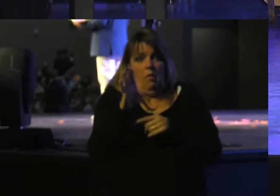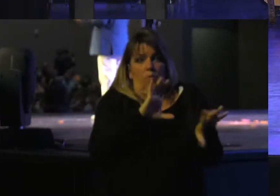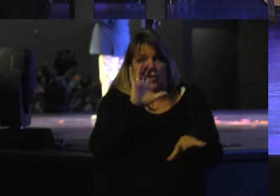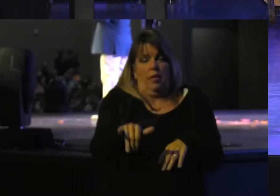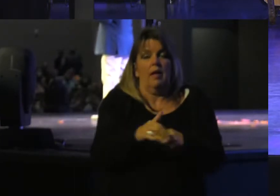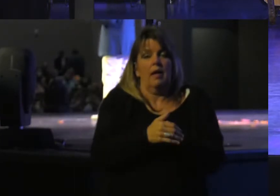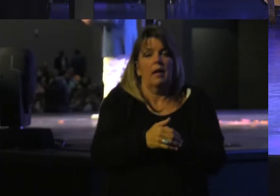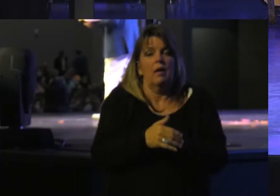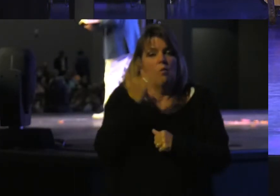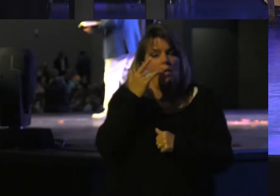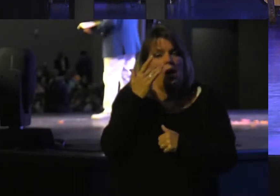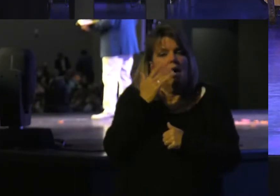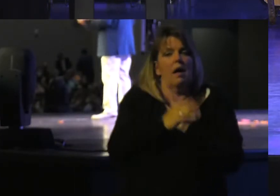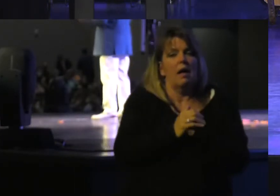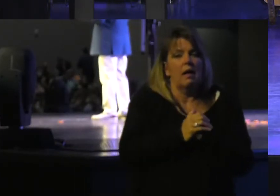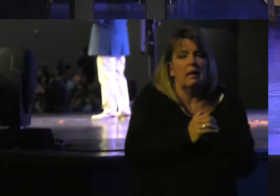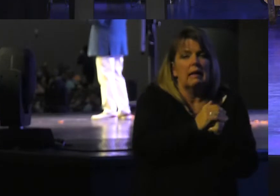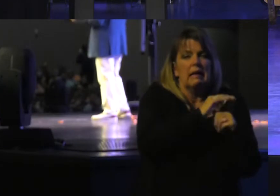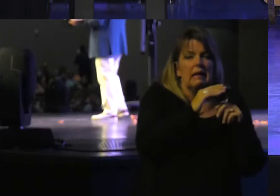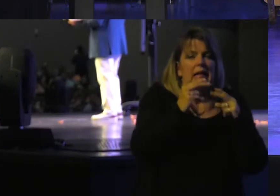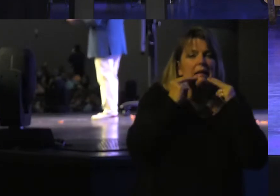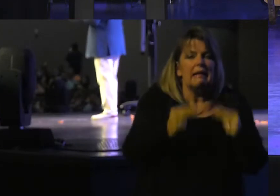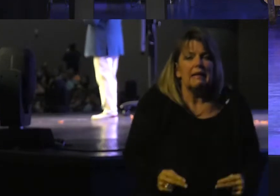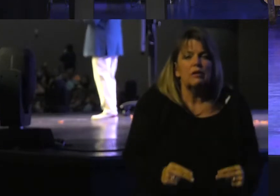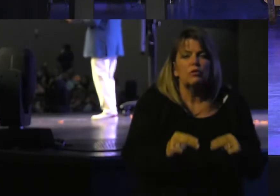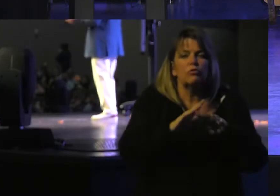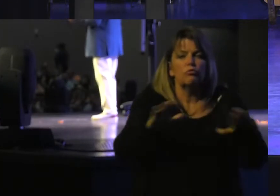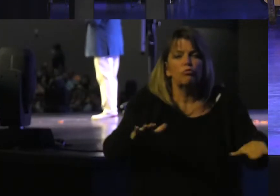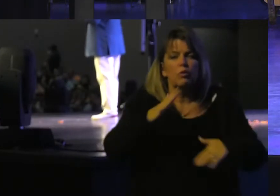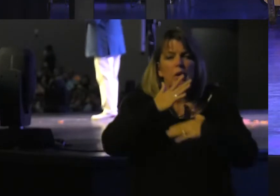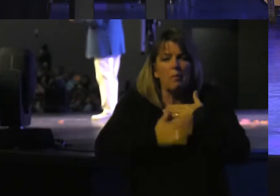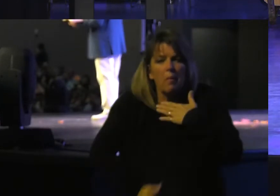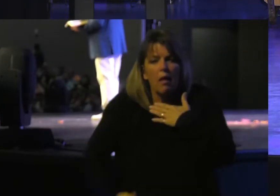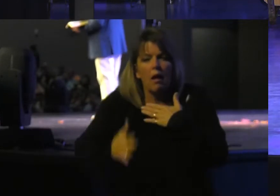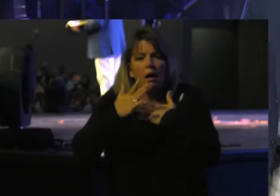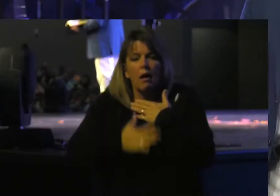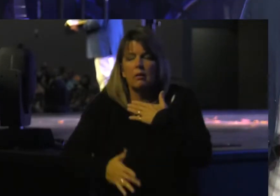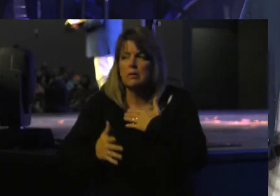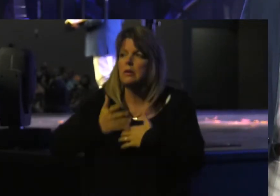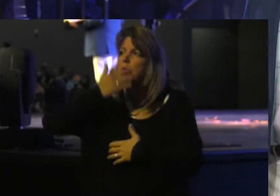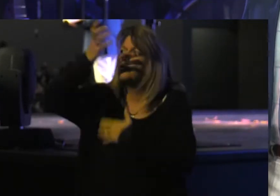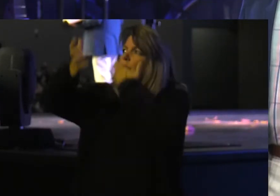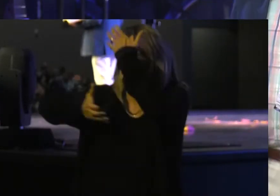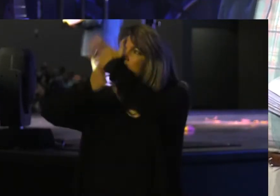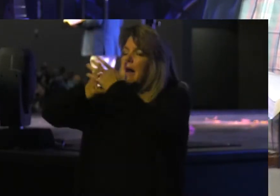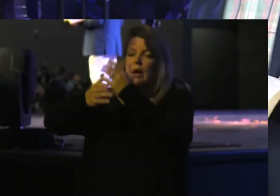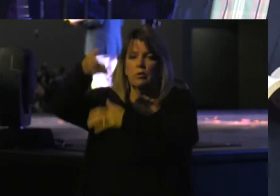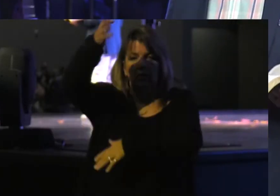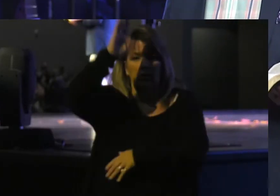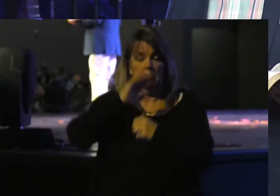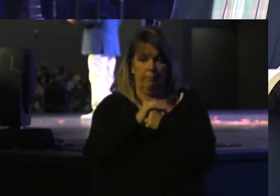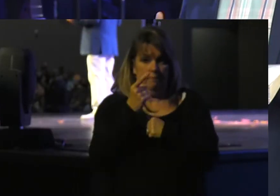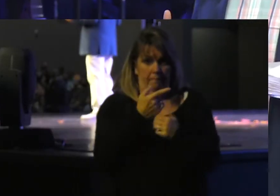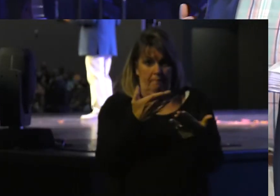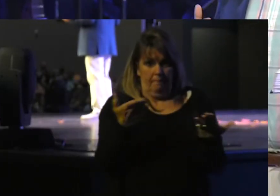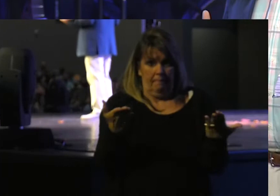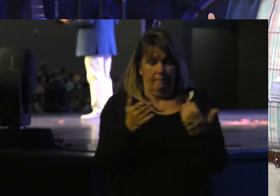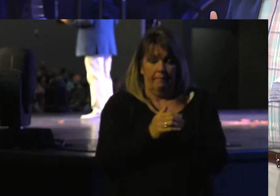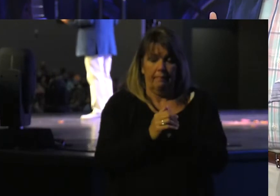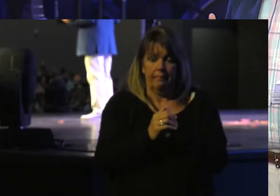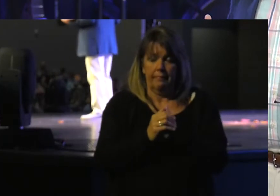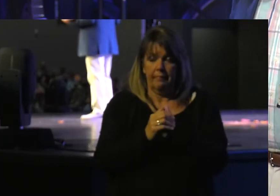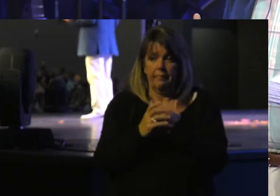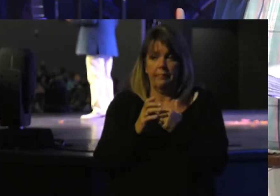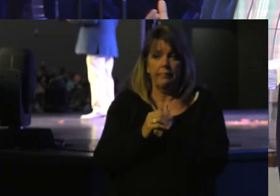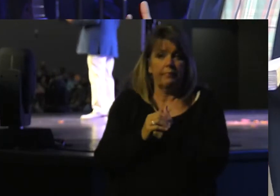the blood of innocent children Had cried out to God. One of the things that turned